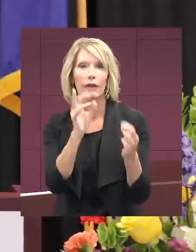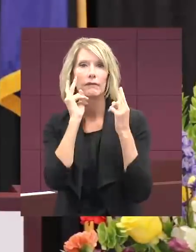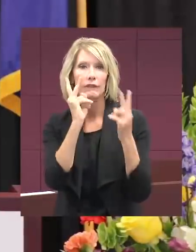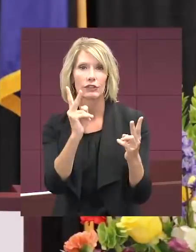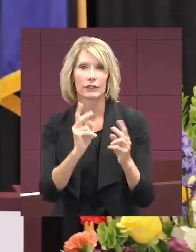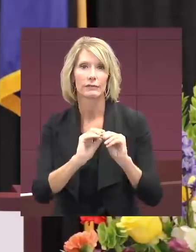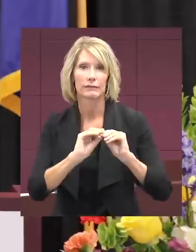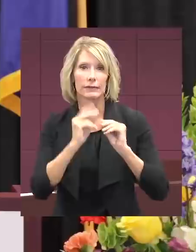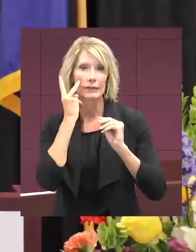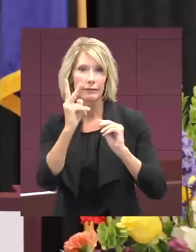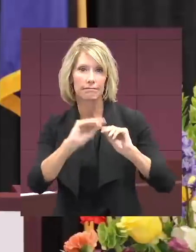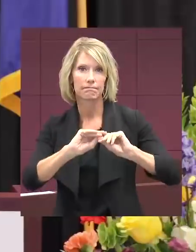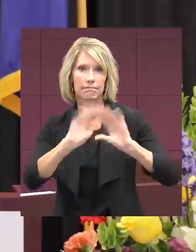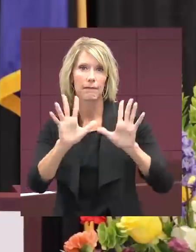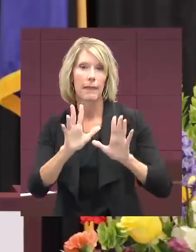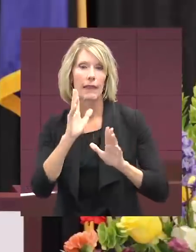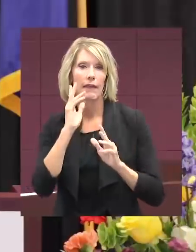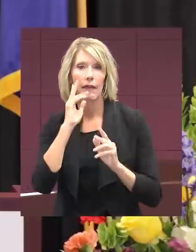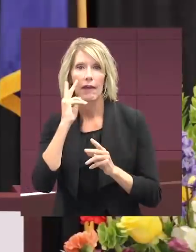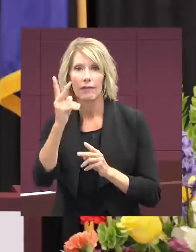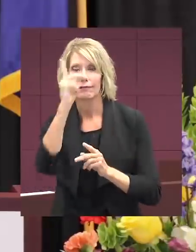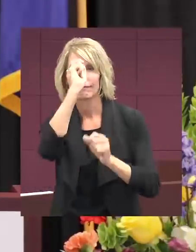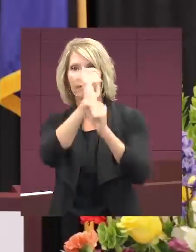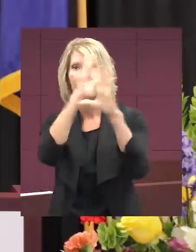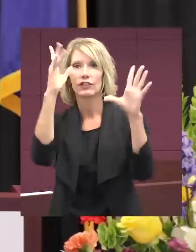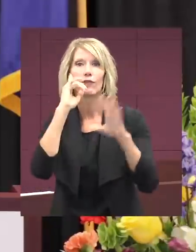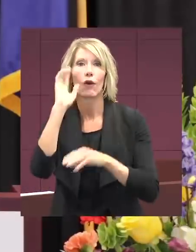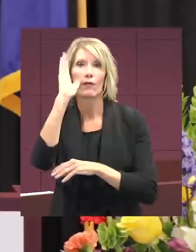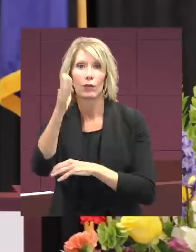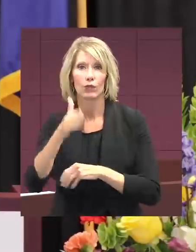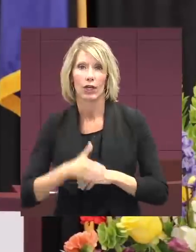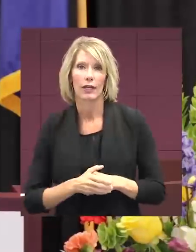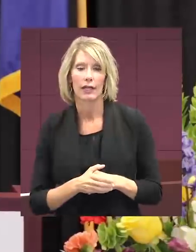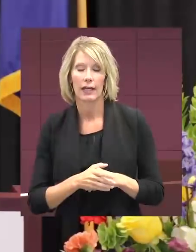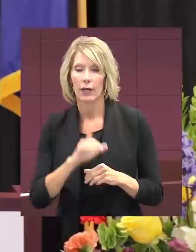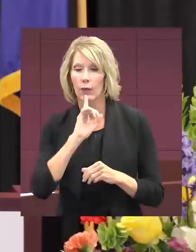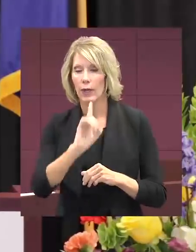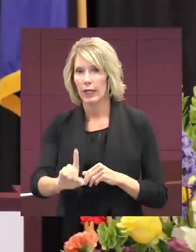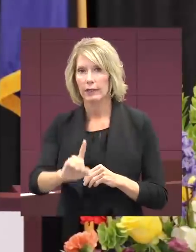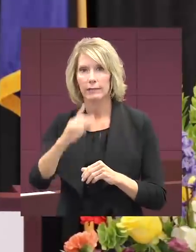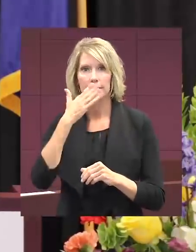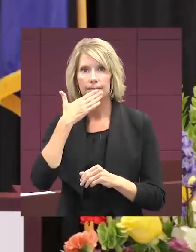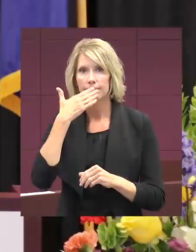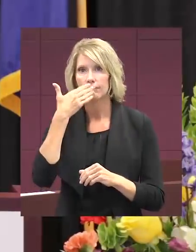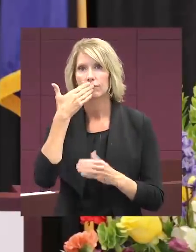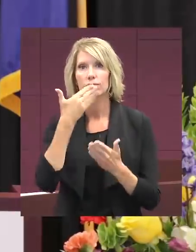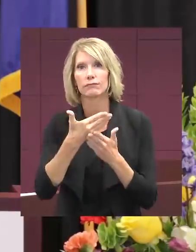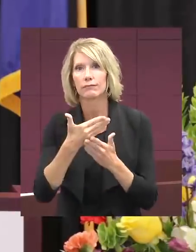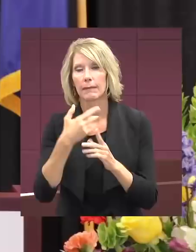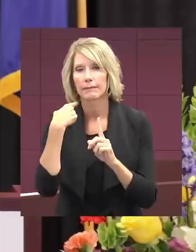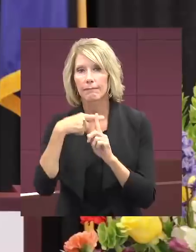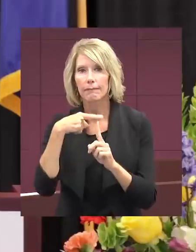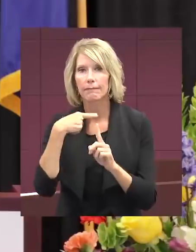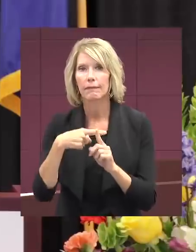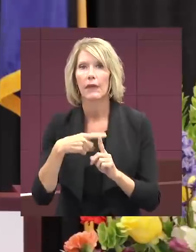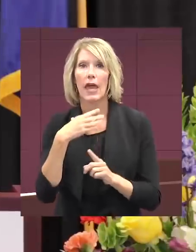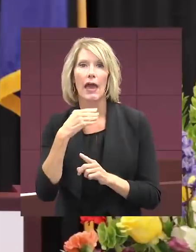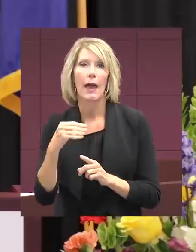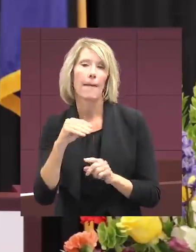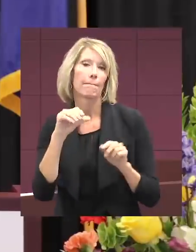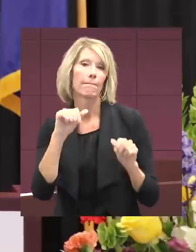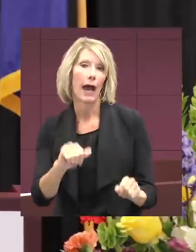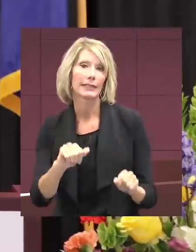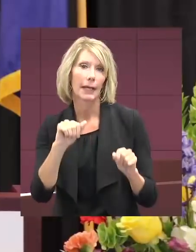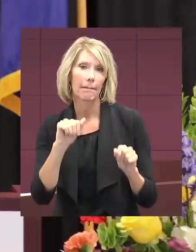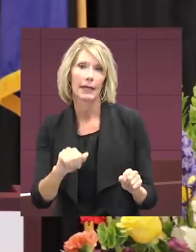A vision for the future. A future that is just as bright. A future that is full of possibilities and